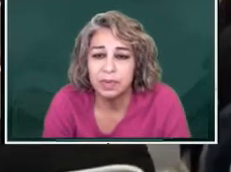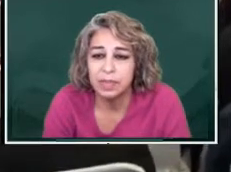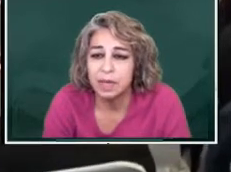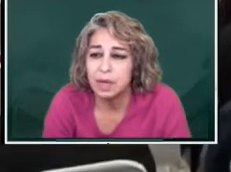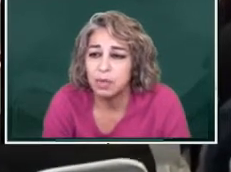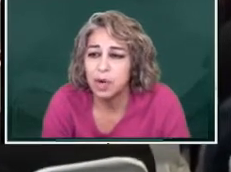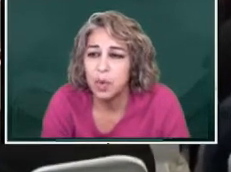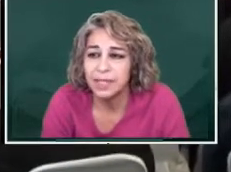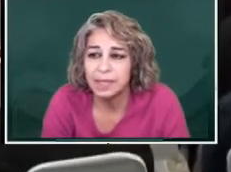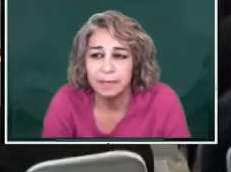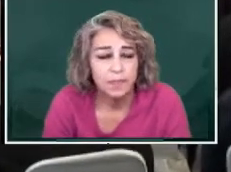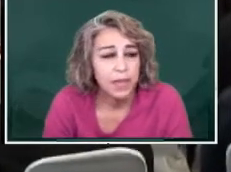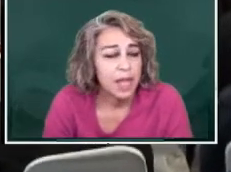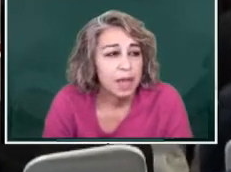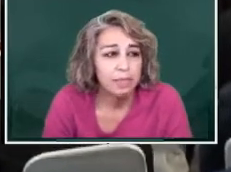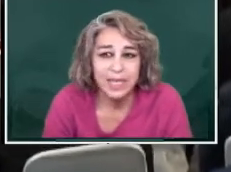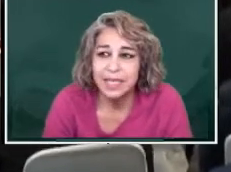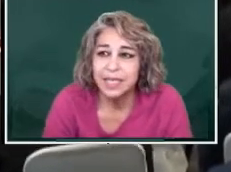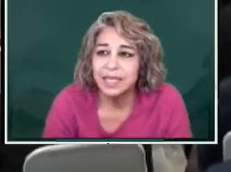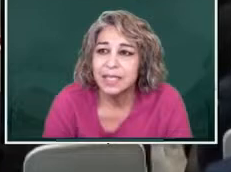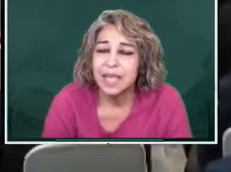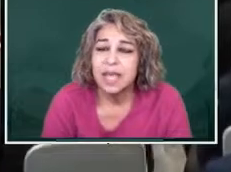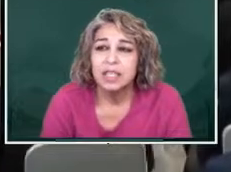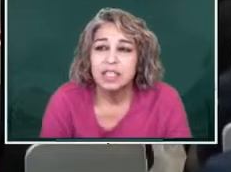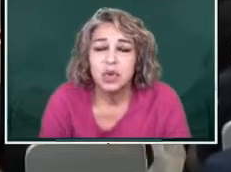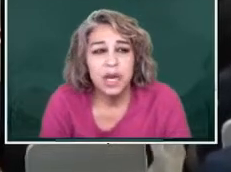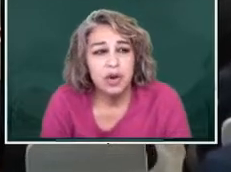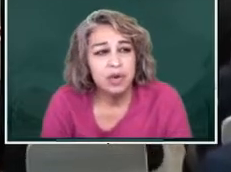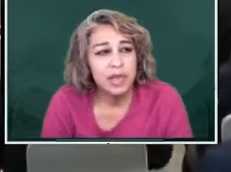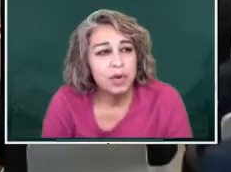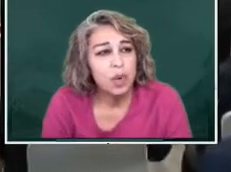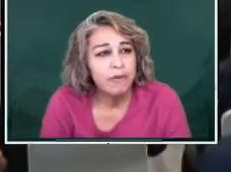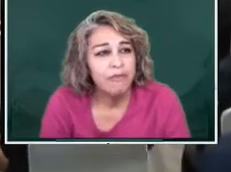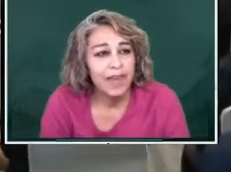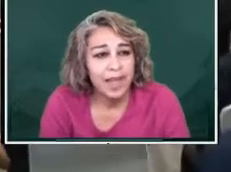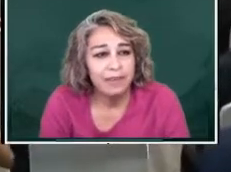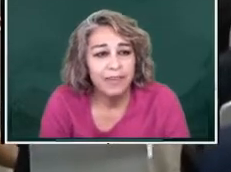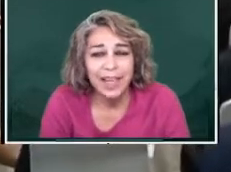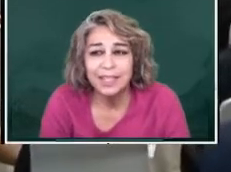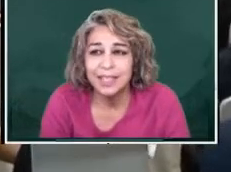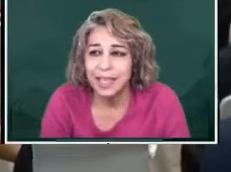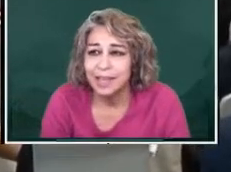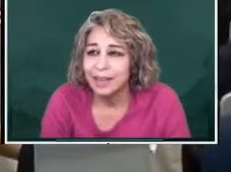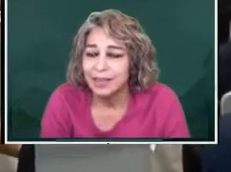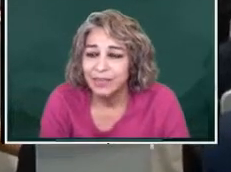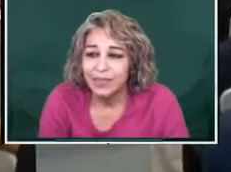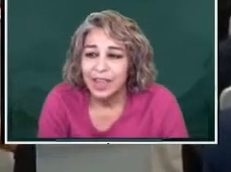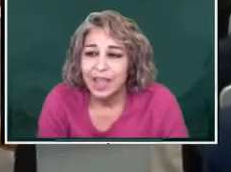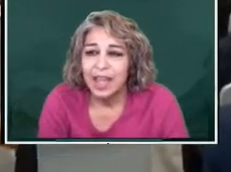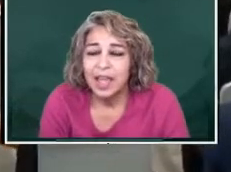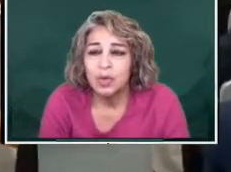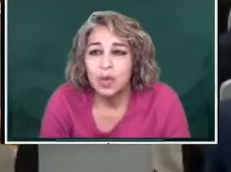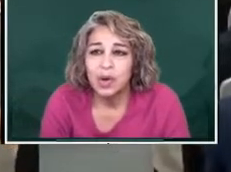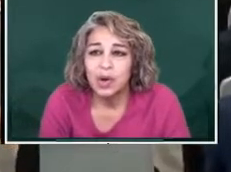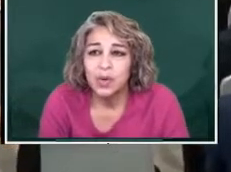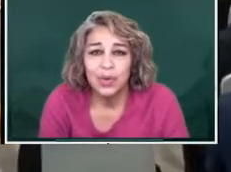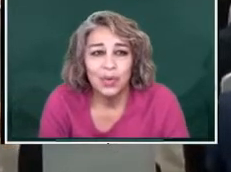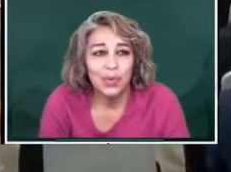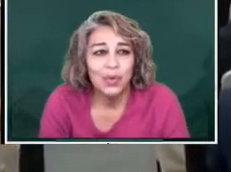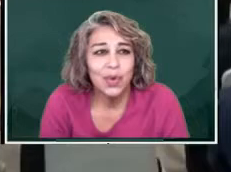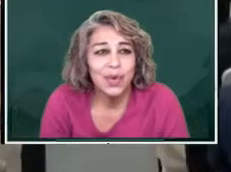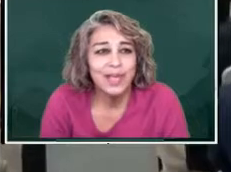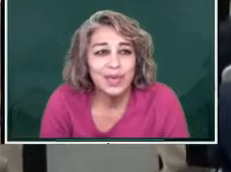people's requests and petitions. So in order that we're advancing and we're